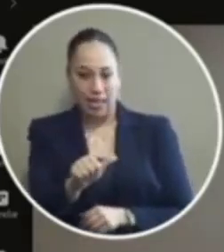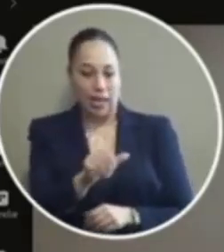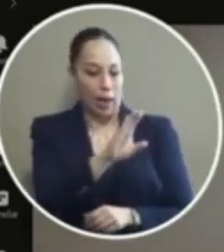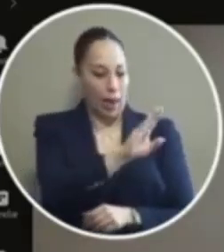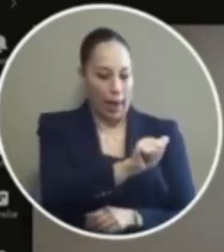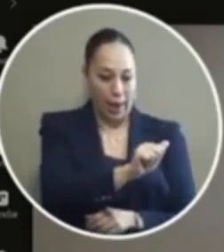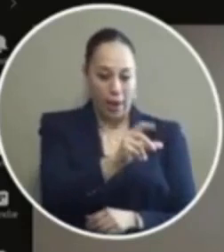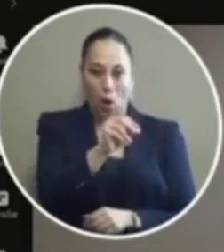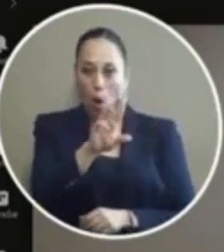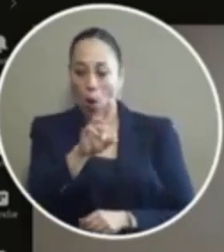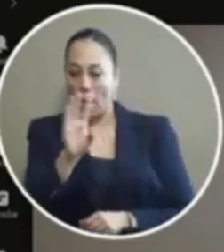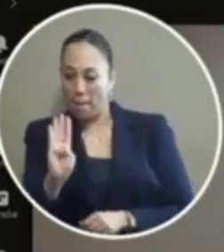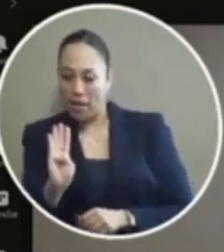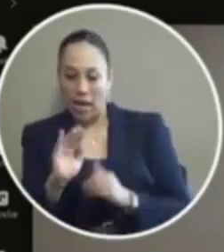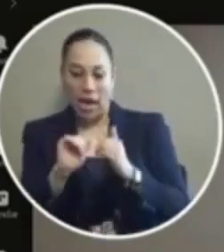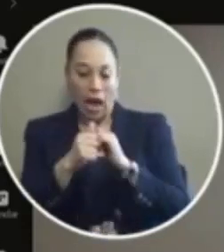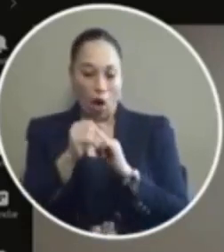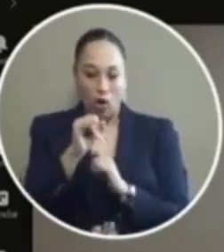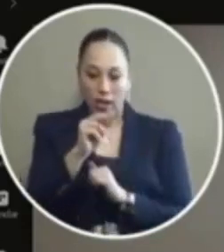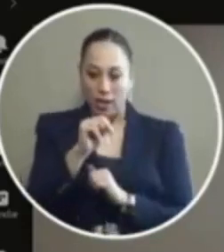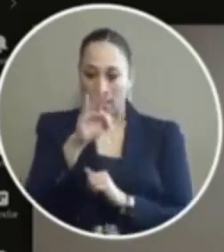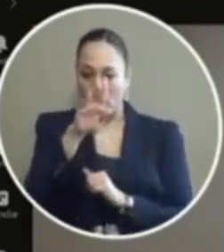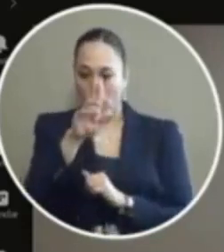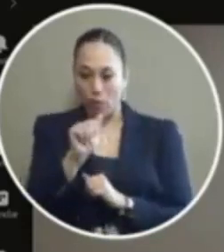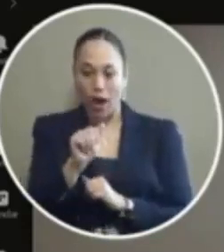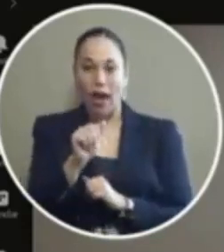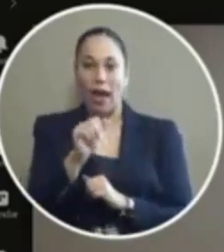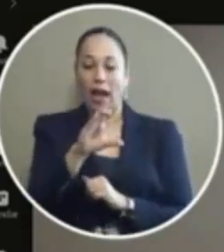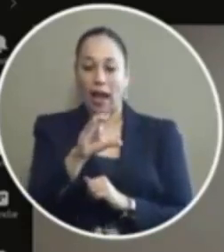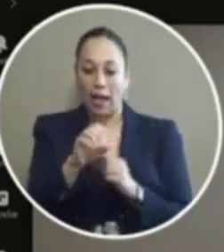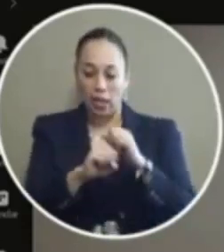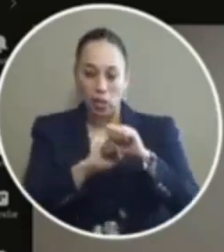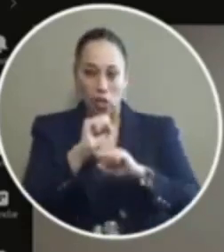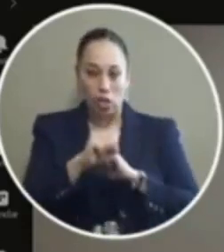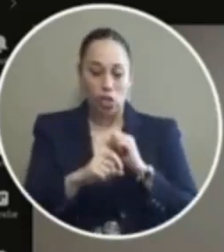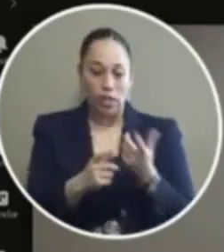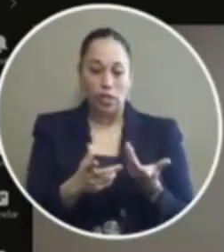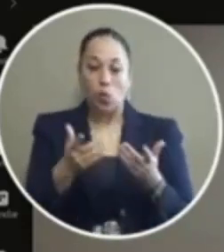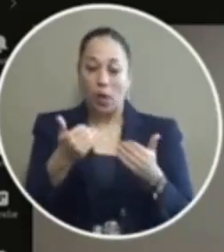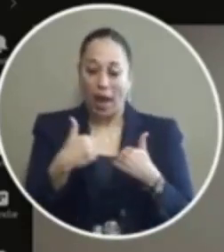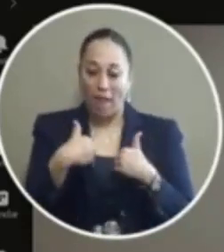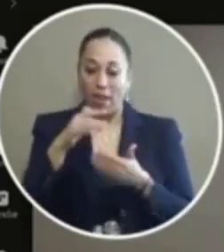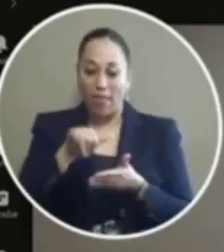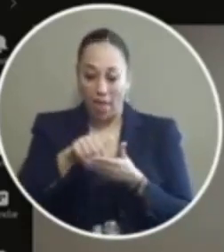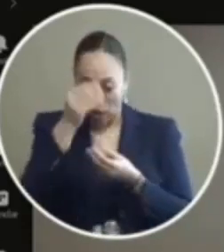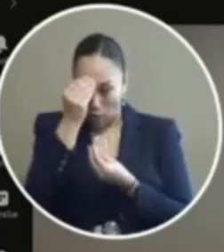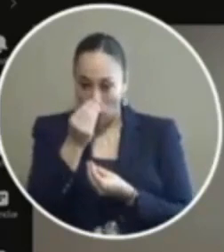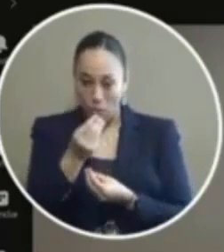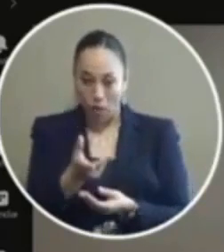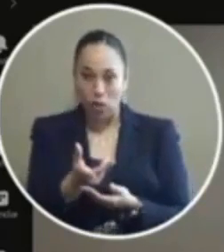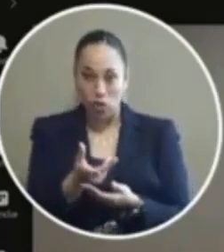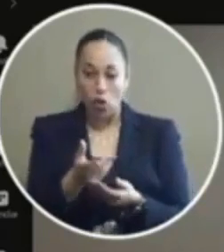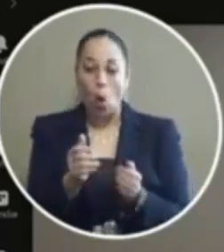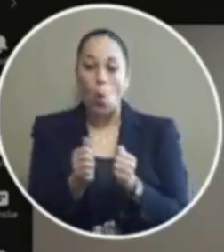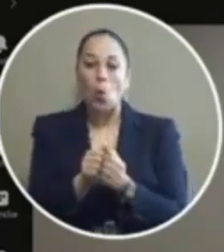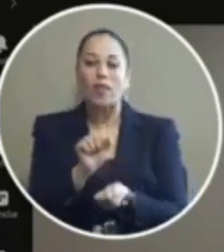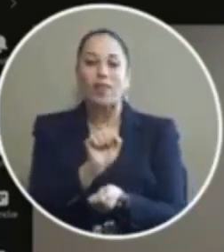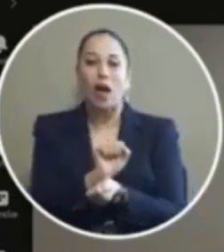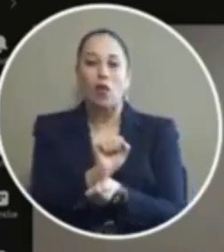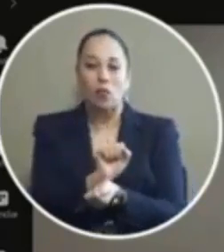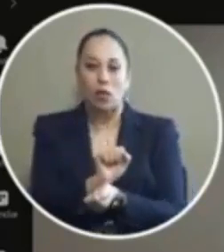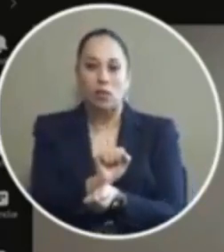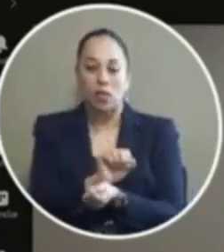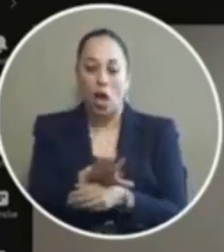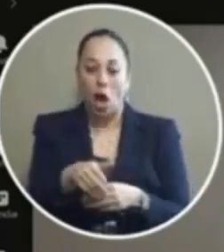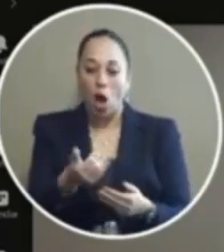A or B the way that infrastructure is is created the way we get that information is with the arrest while